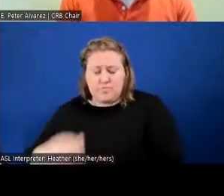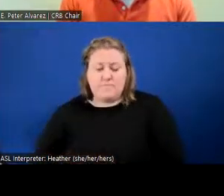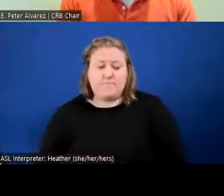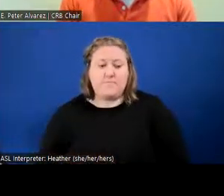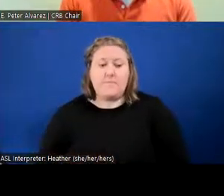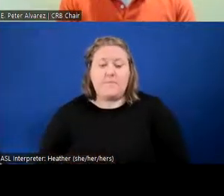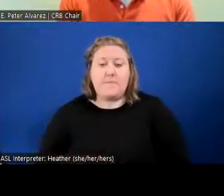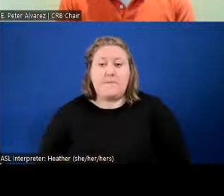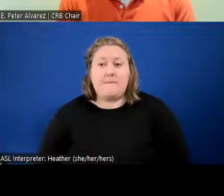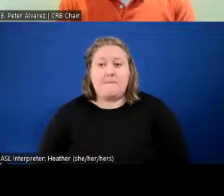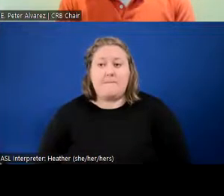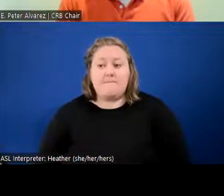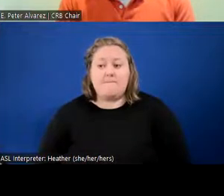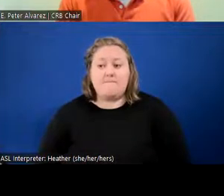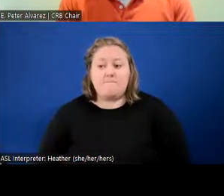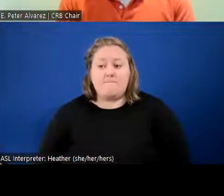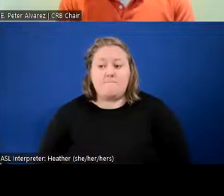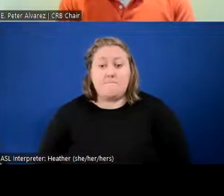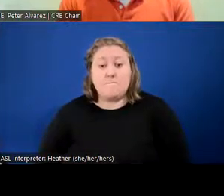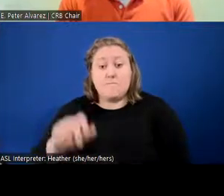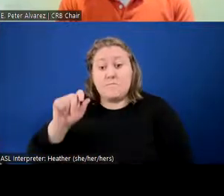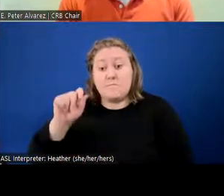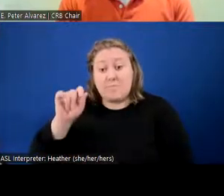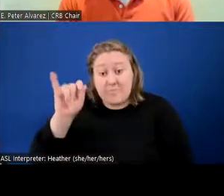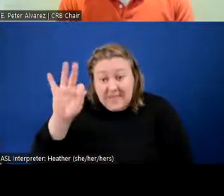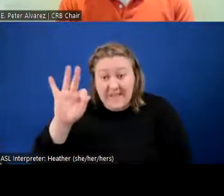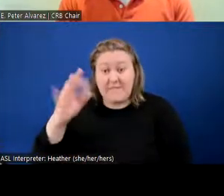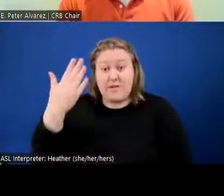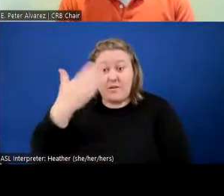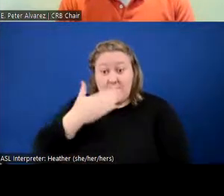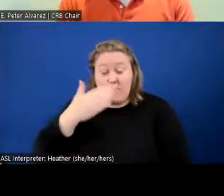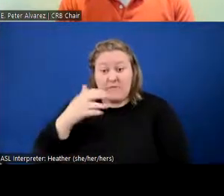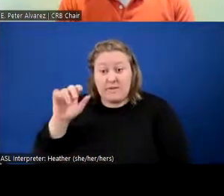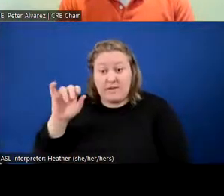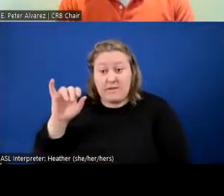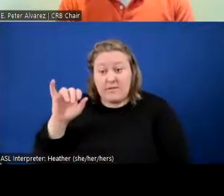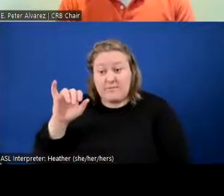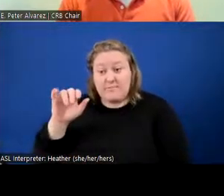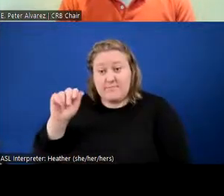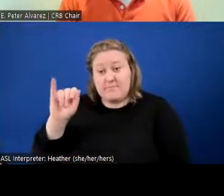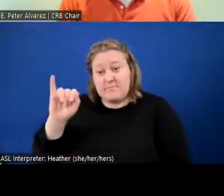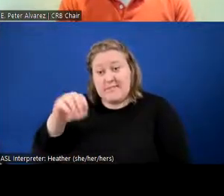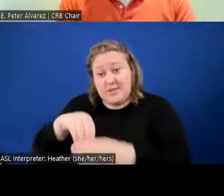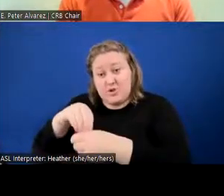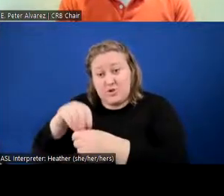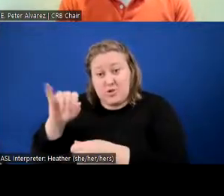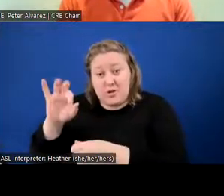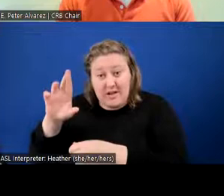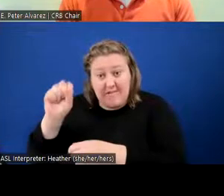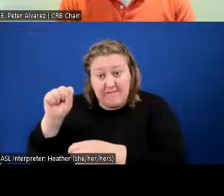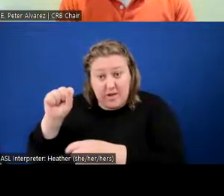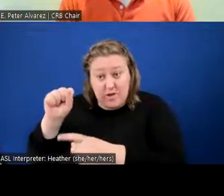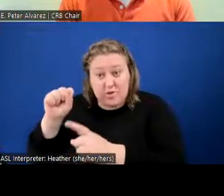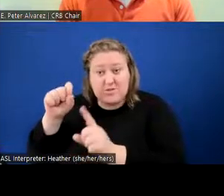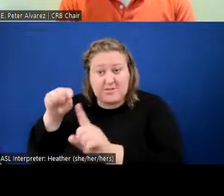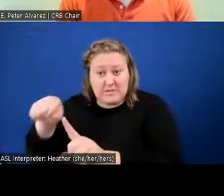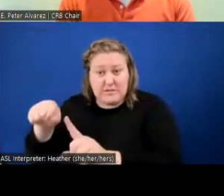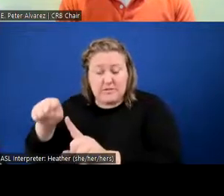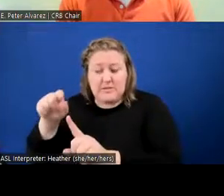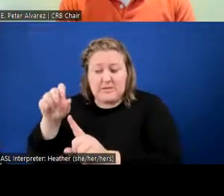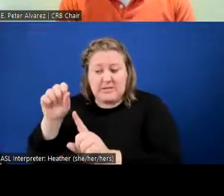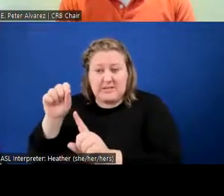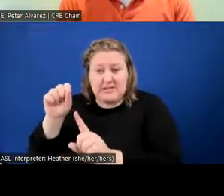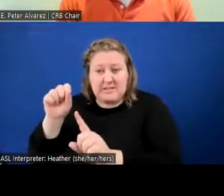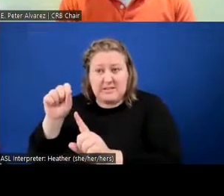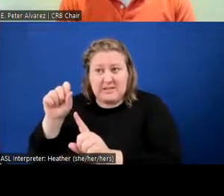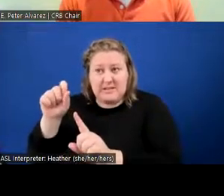a matter before the internal affairs oversight panel, they are allowed to close out, they meaning the internal